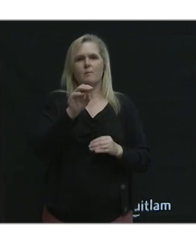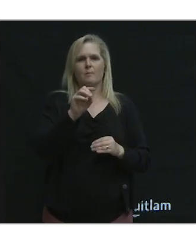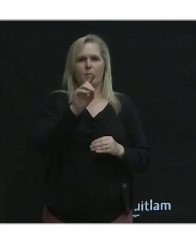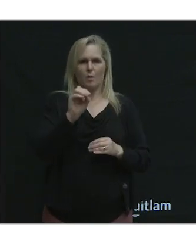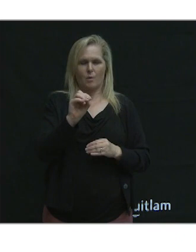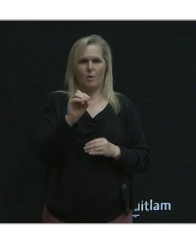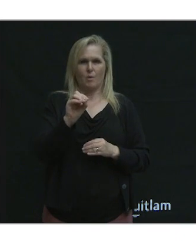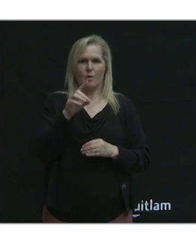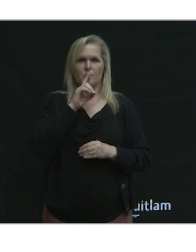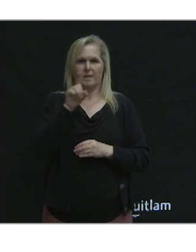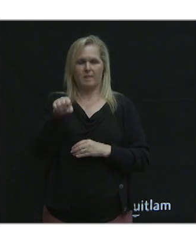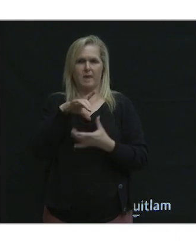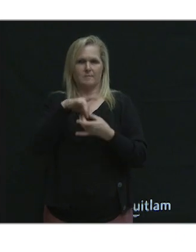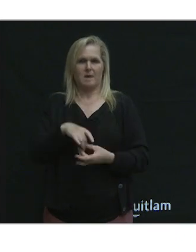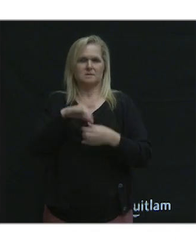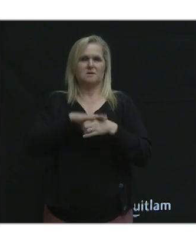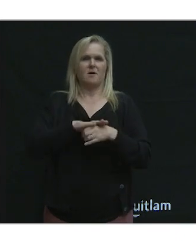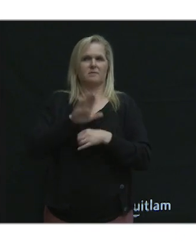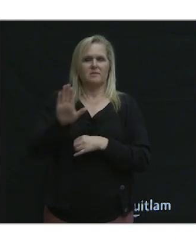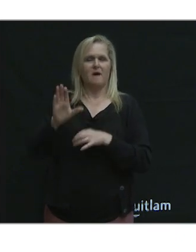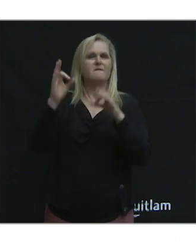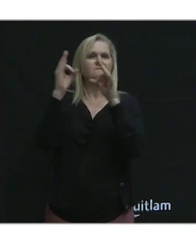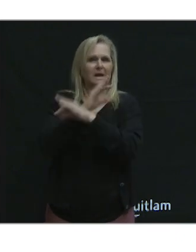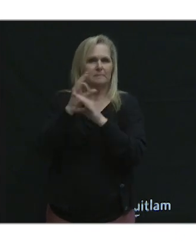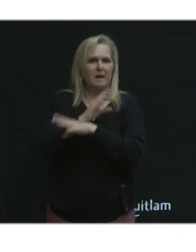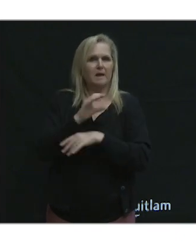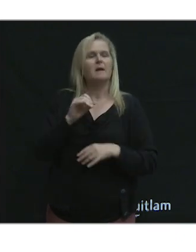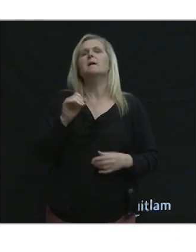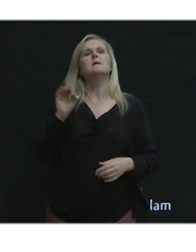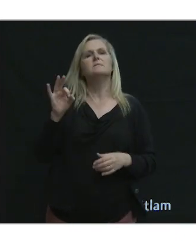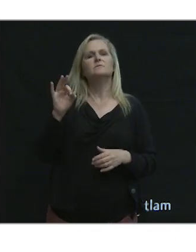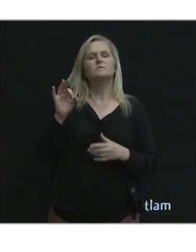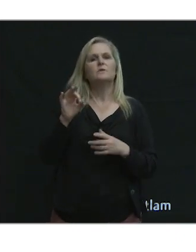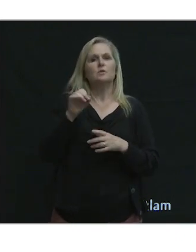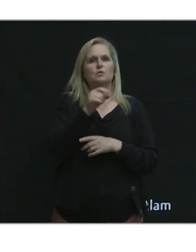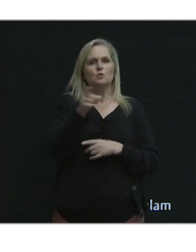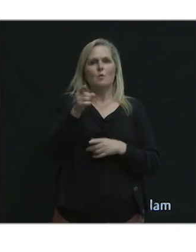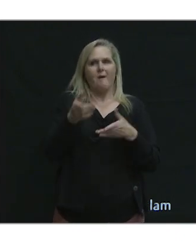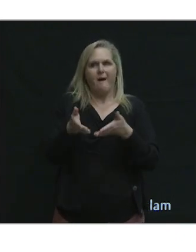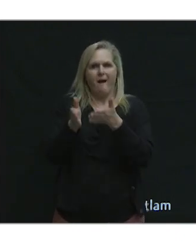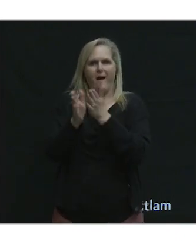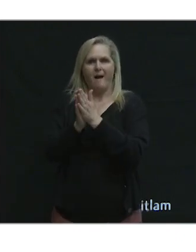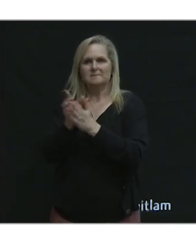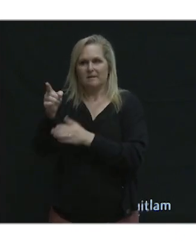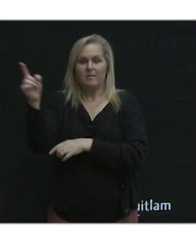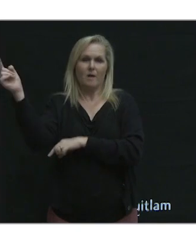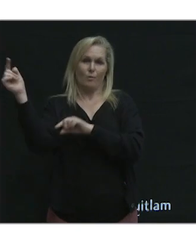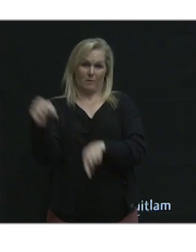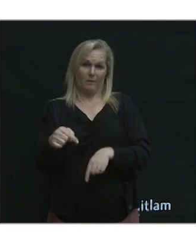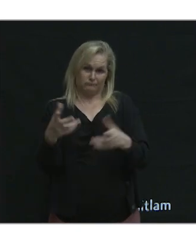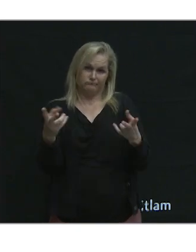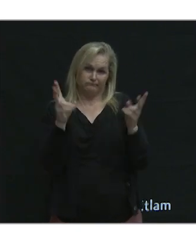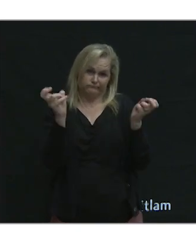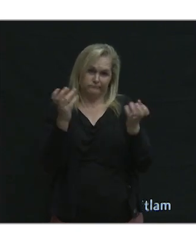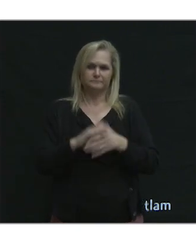very much based on input. So if there is, if you ask, they will come essentially.